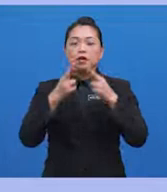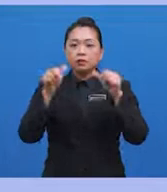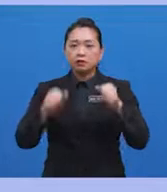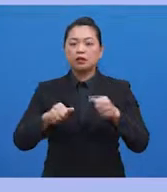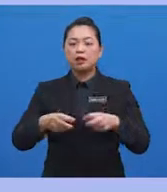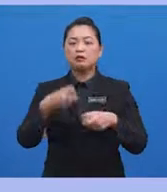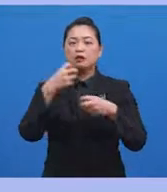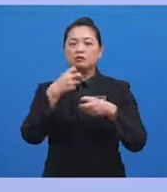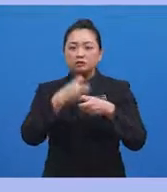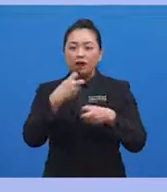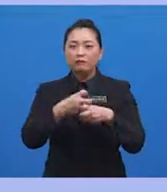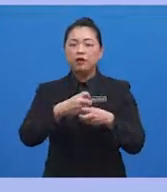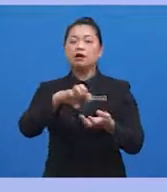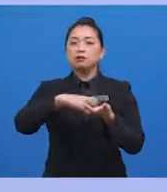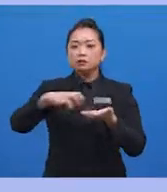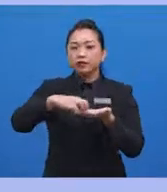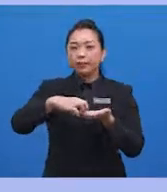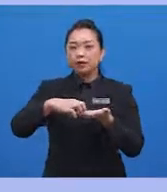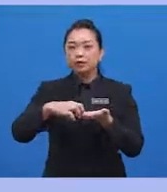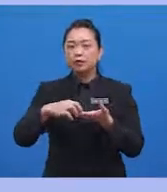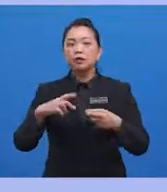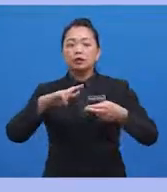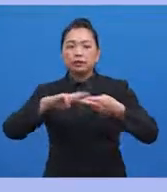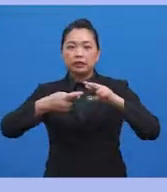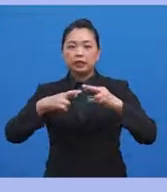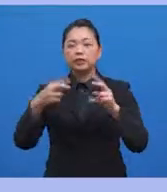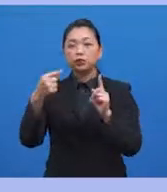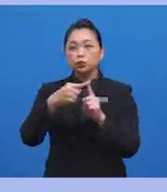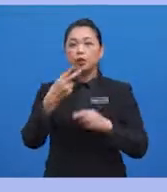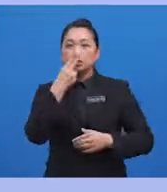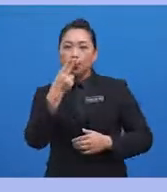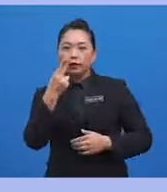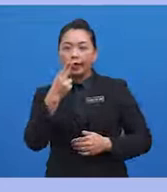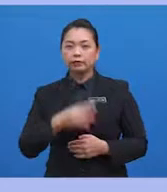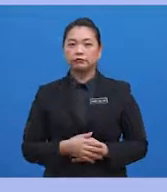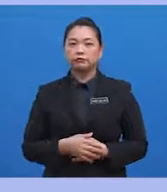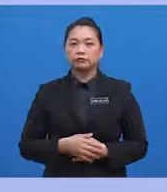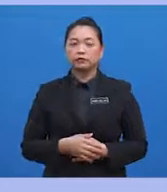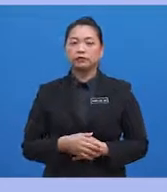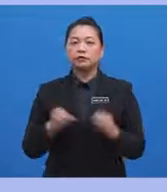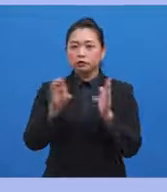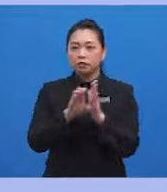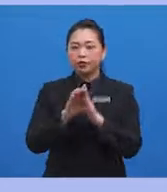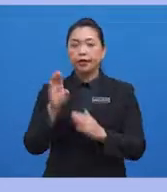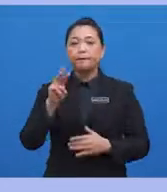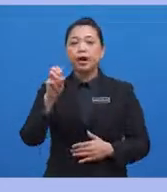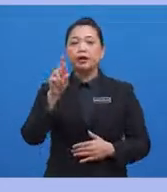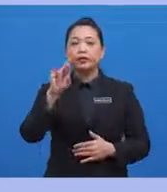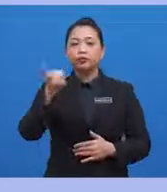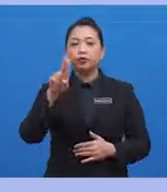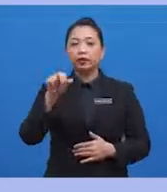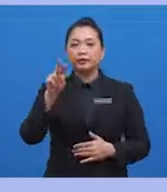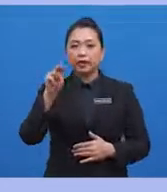suffer damage related to smoking or inhaling drugs such as marijuana and crack cocaine.